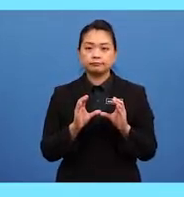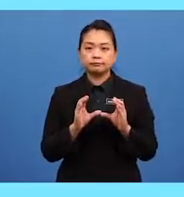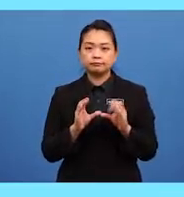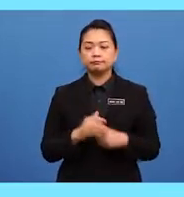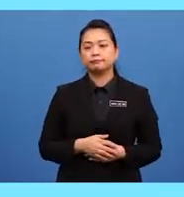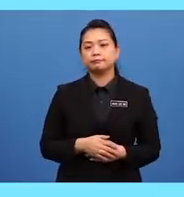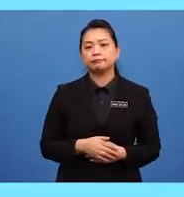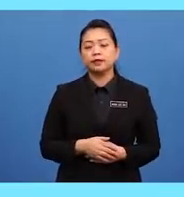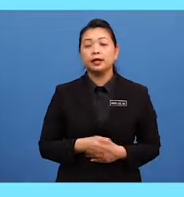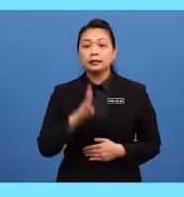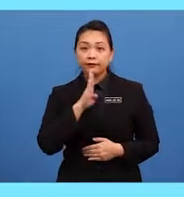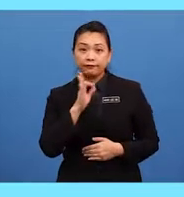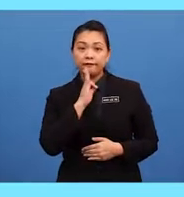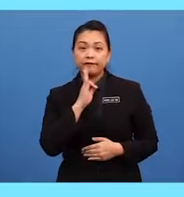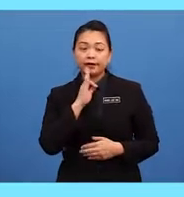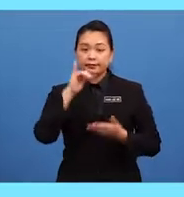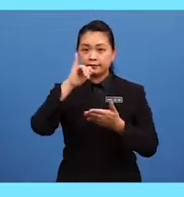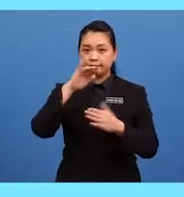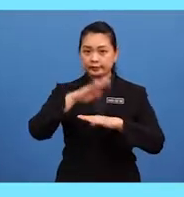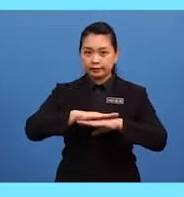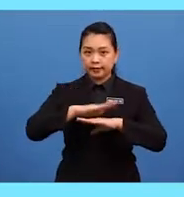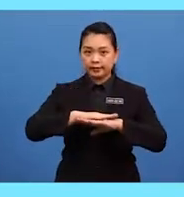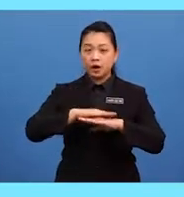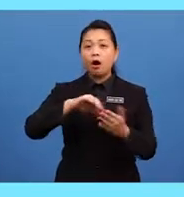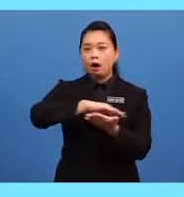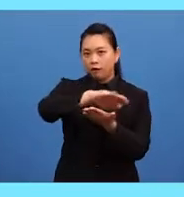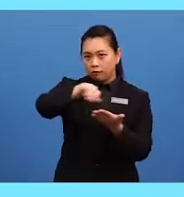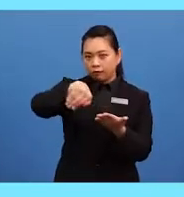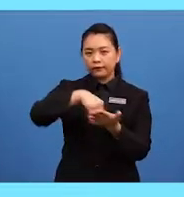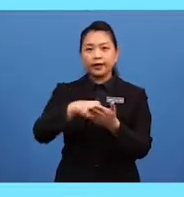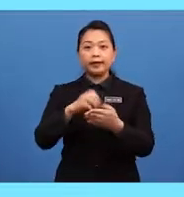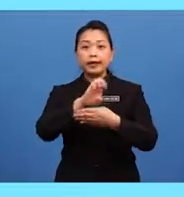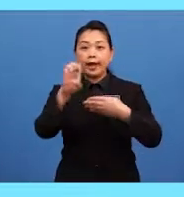the fact that all of them end with the letter O.